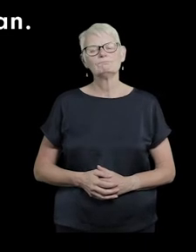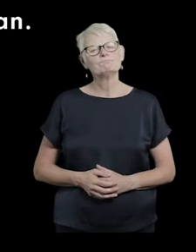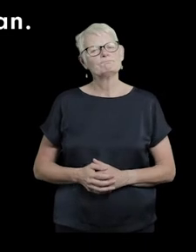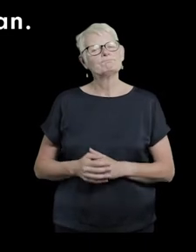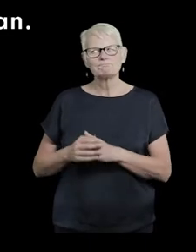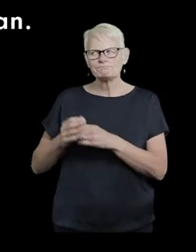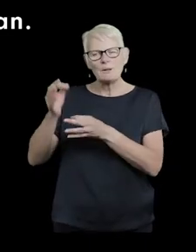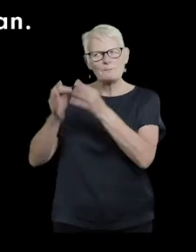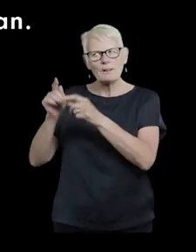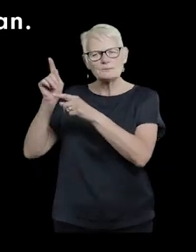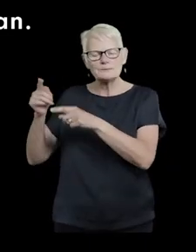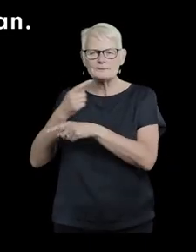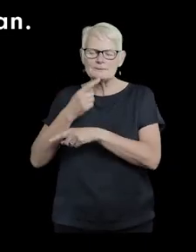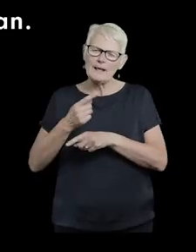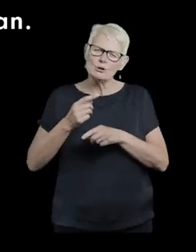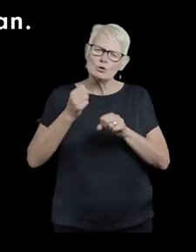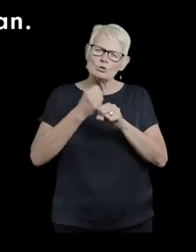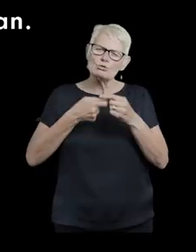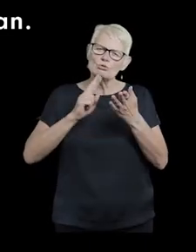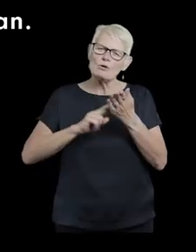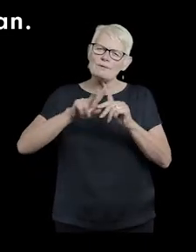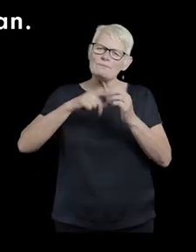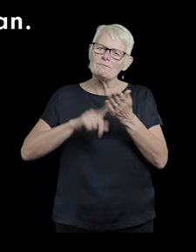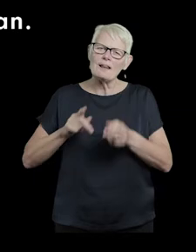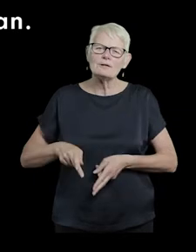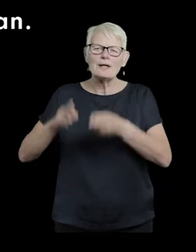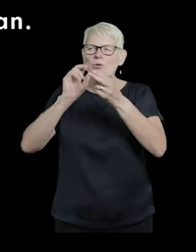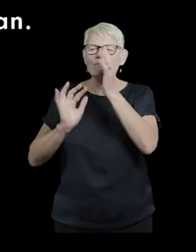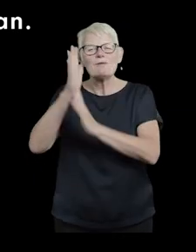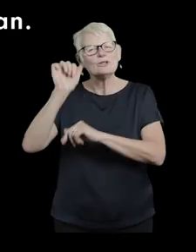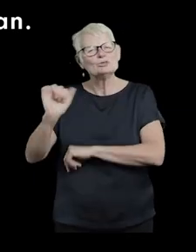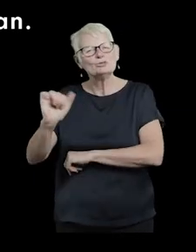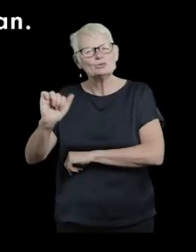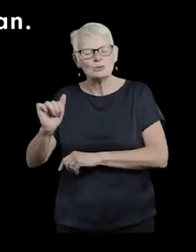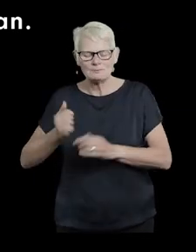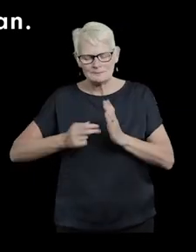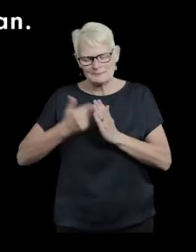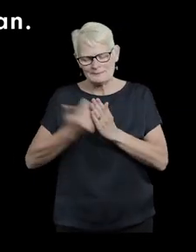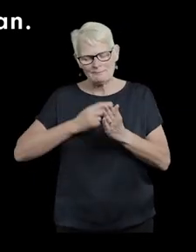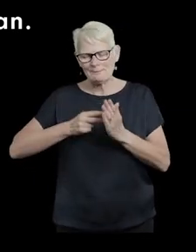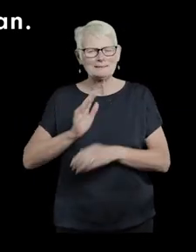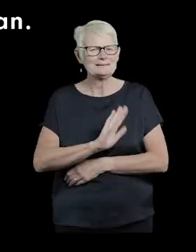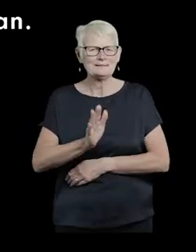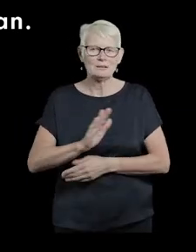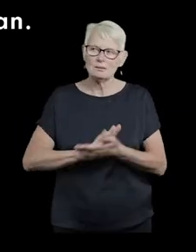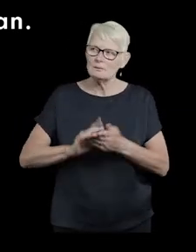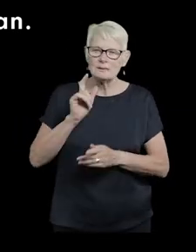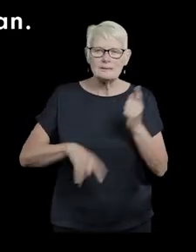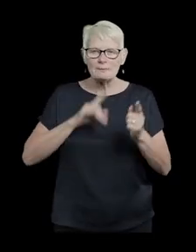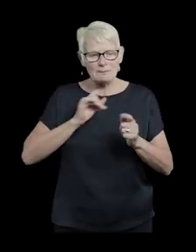Ministers reject post-Grenfell Tower safety plans and deny disabled tenants a personal evacuation